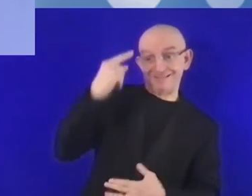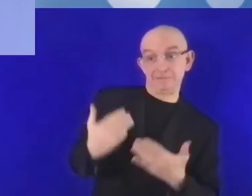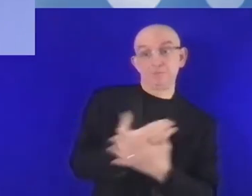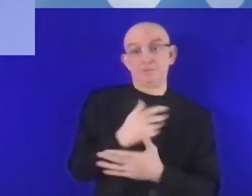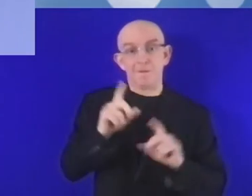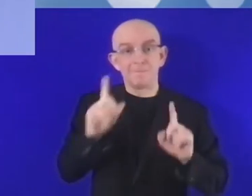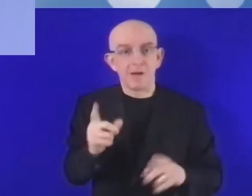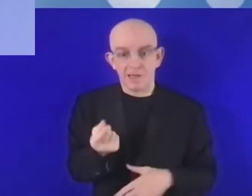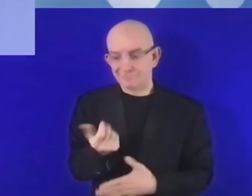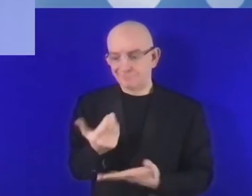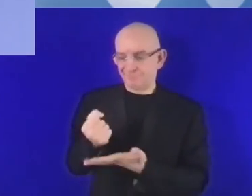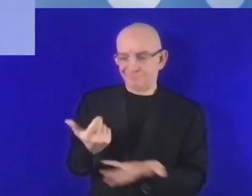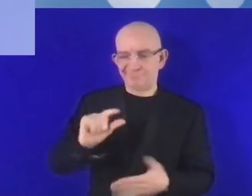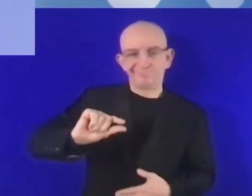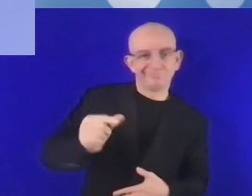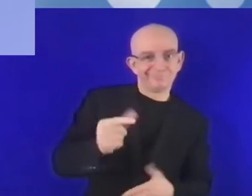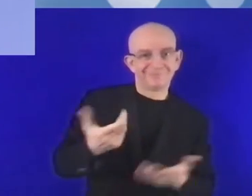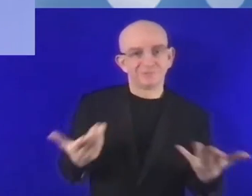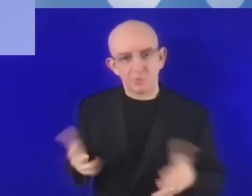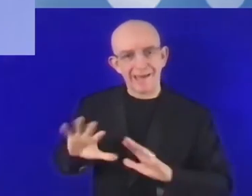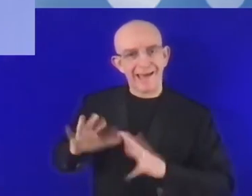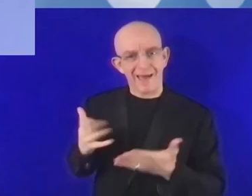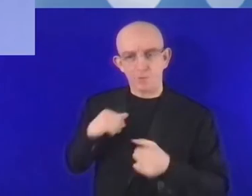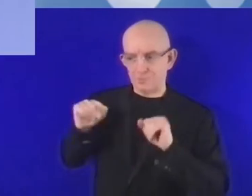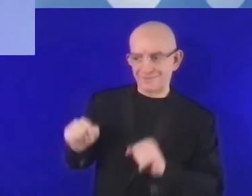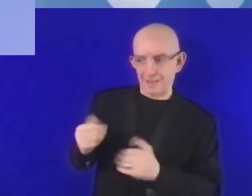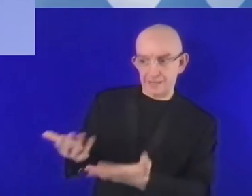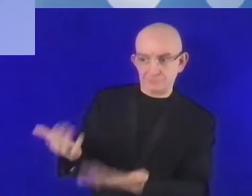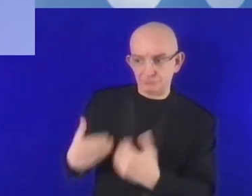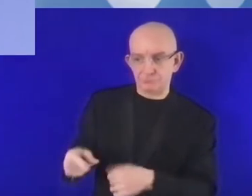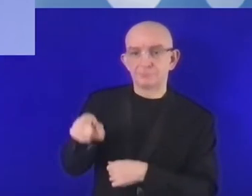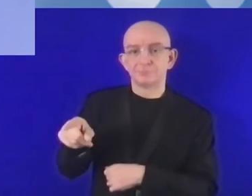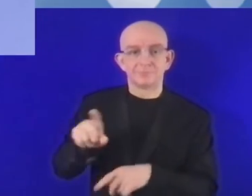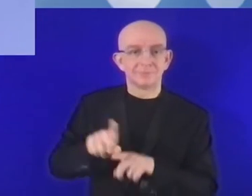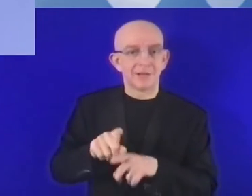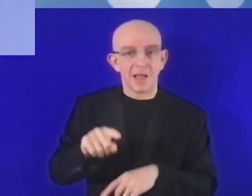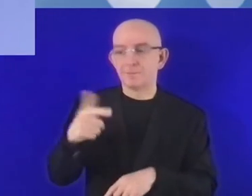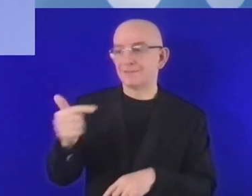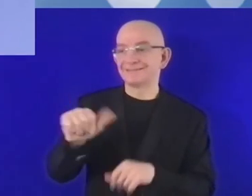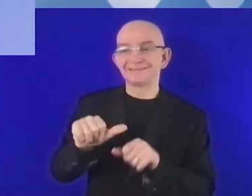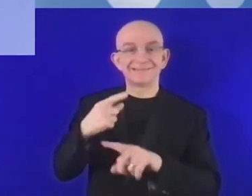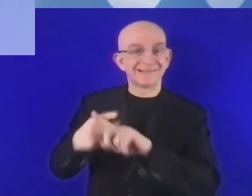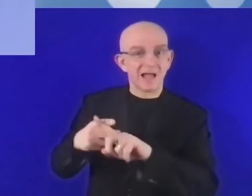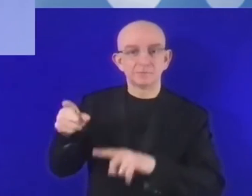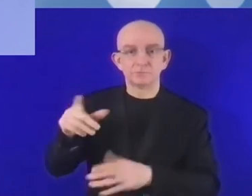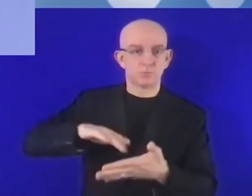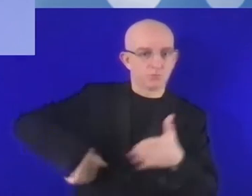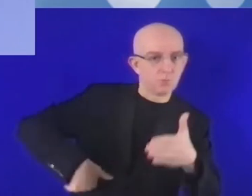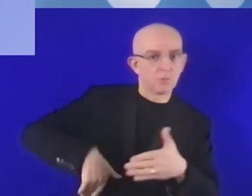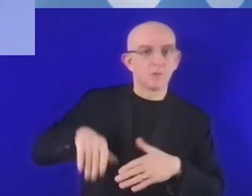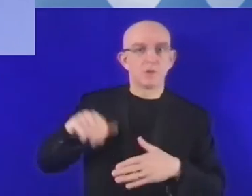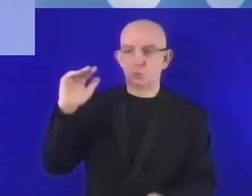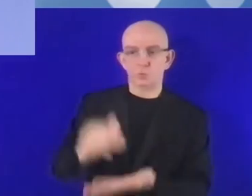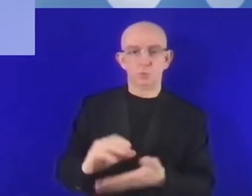custom related incentives, and financial incentives. This would help to curb financial